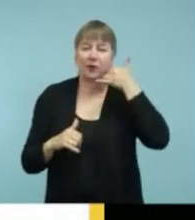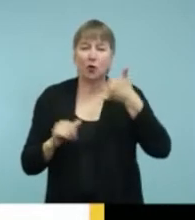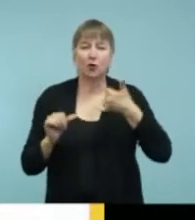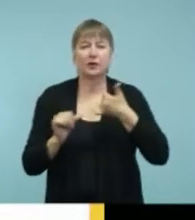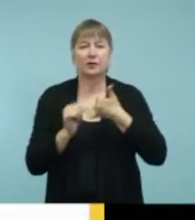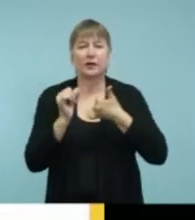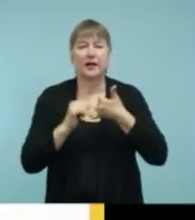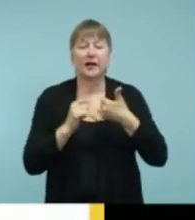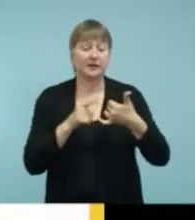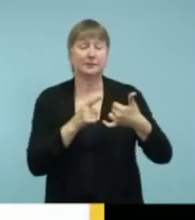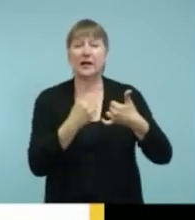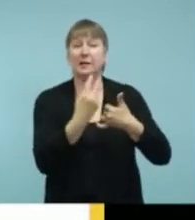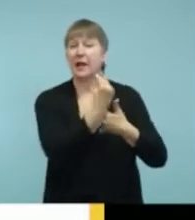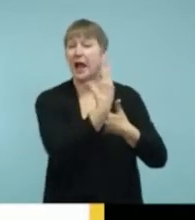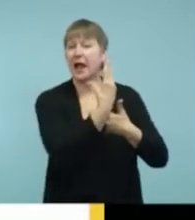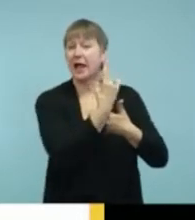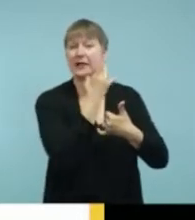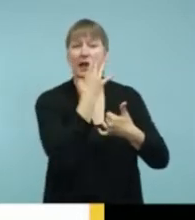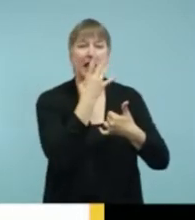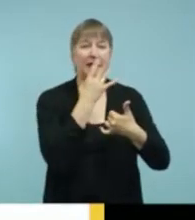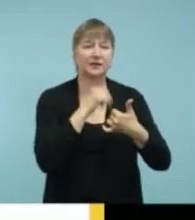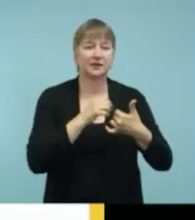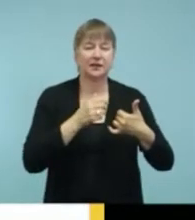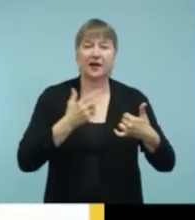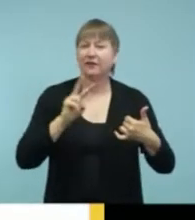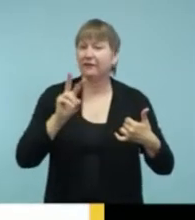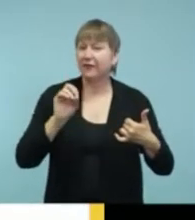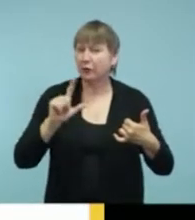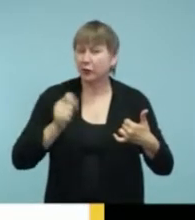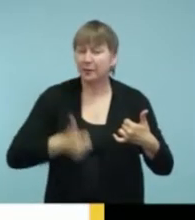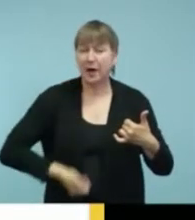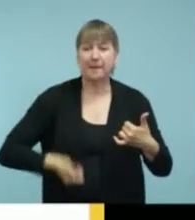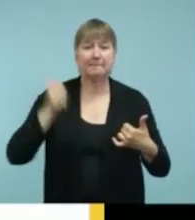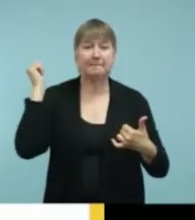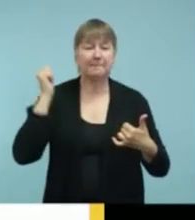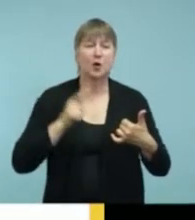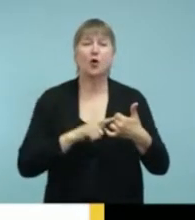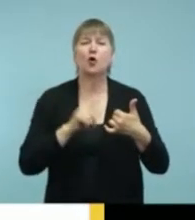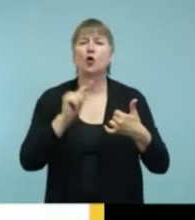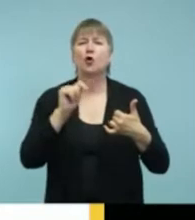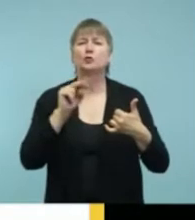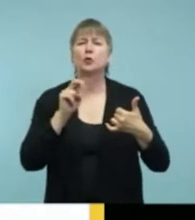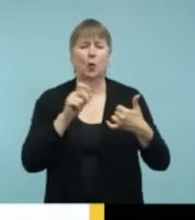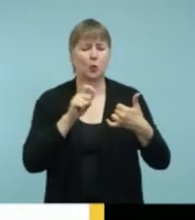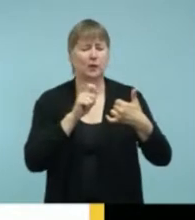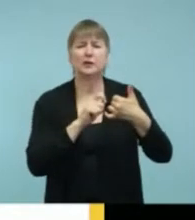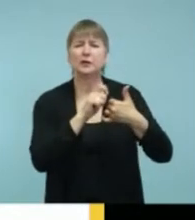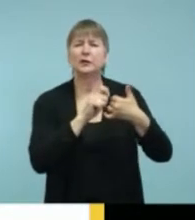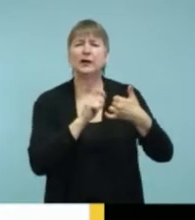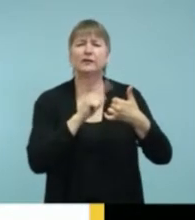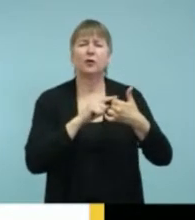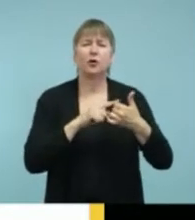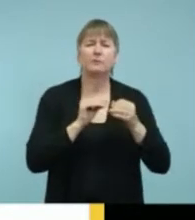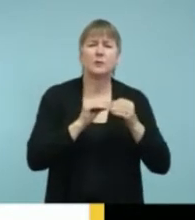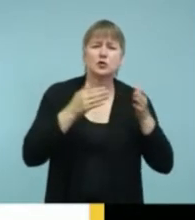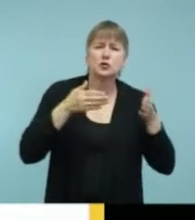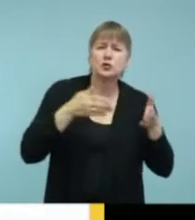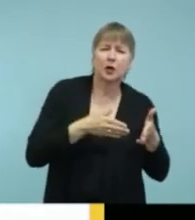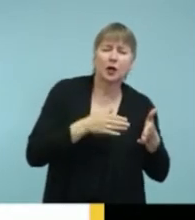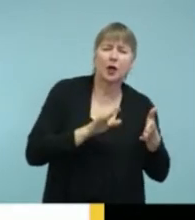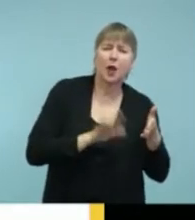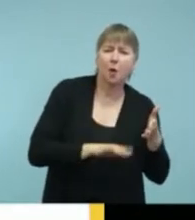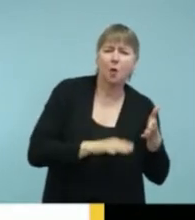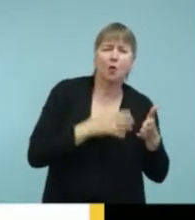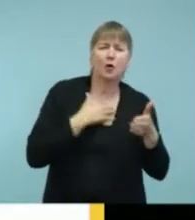flashing light, can be really loud, have a tone control to emphasize high pitches or low pitches. And then the